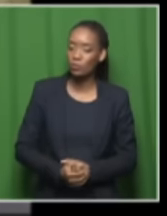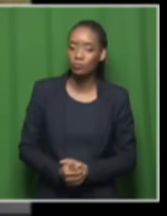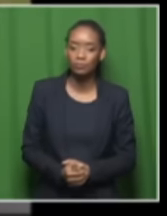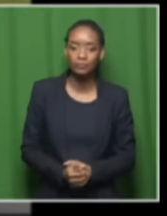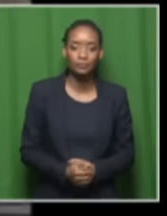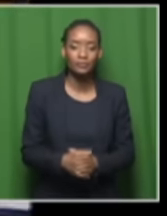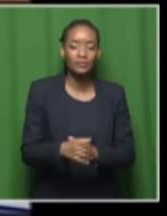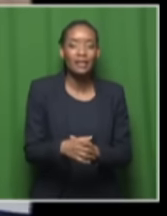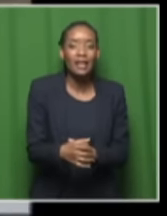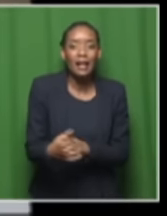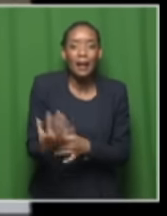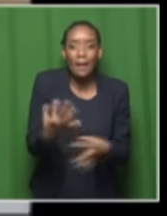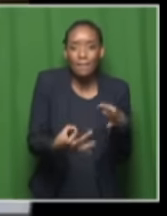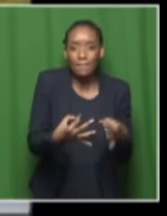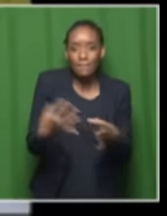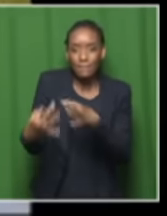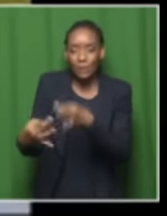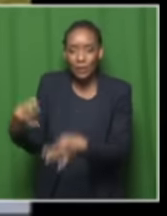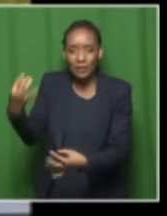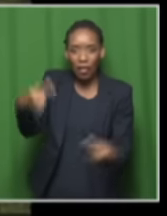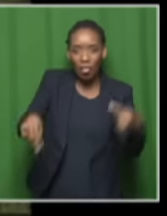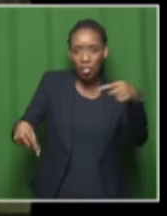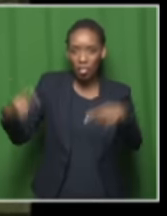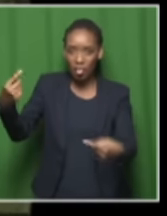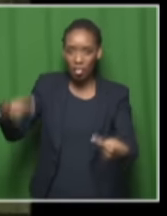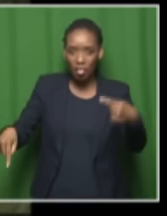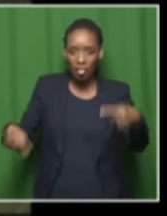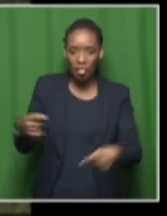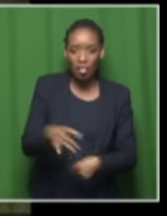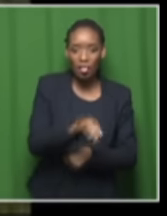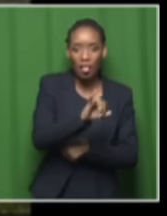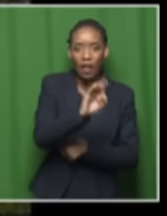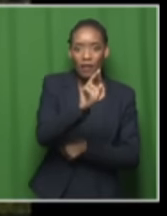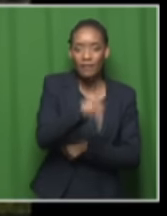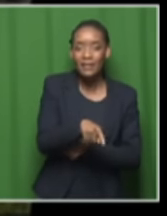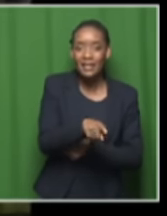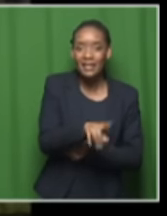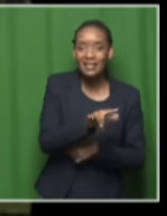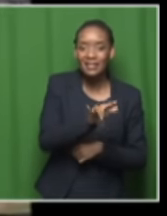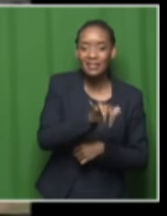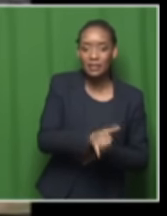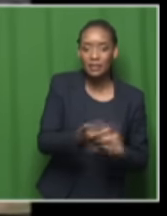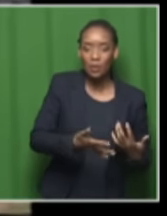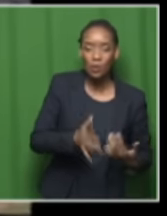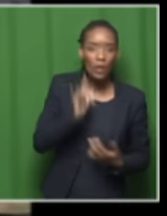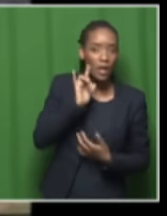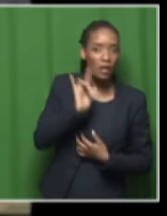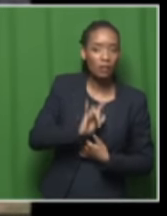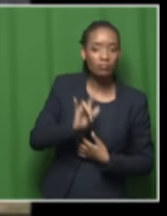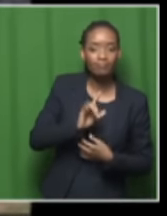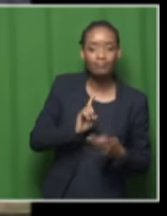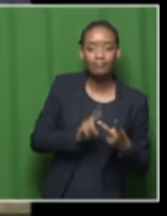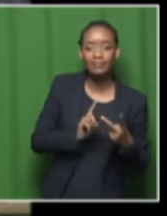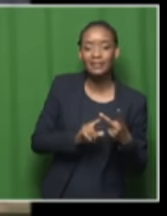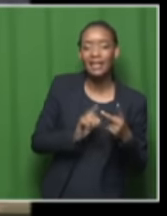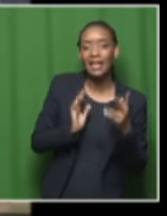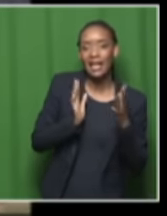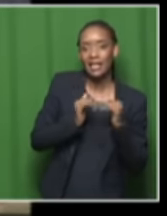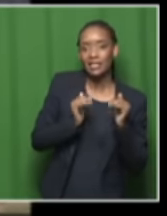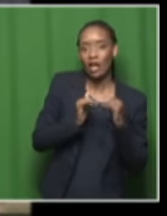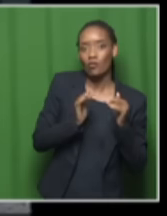political violence between members of the ifp who resided in hostels and township residents led by the anc